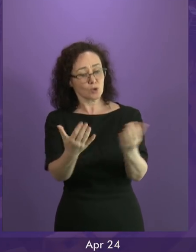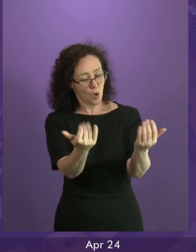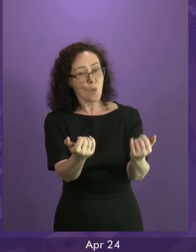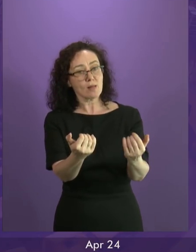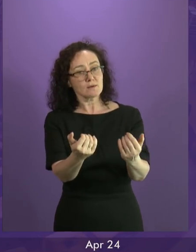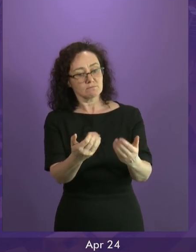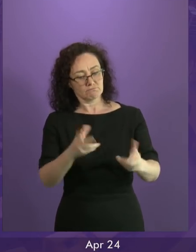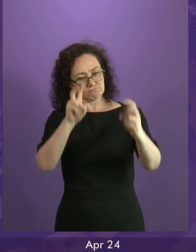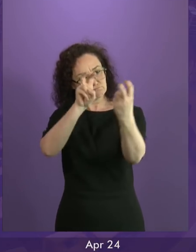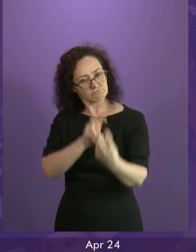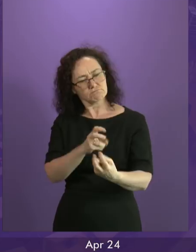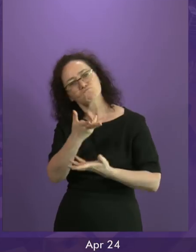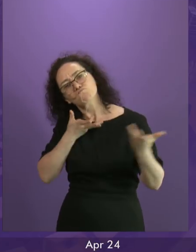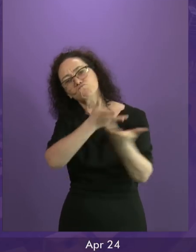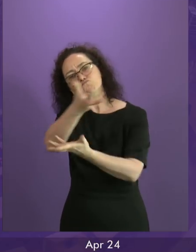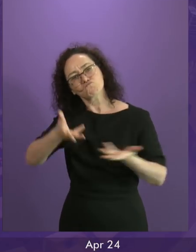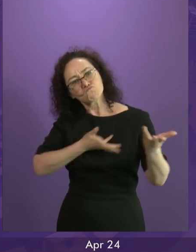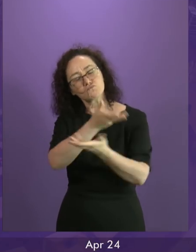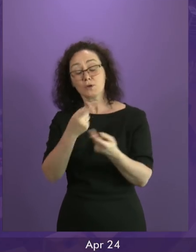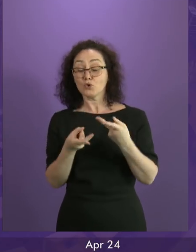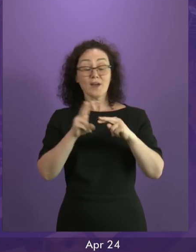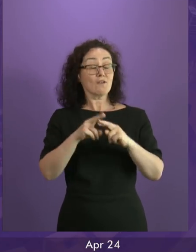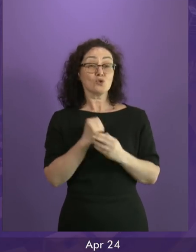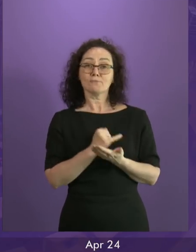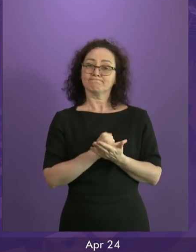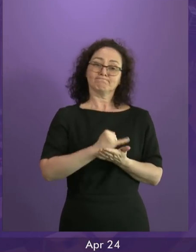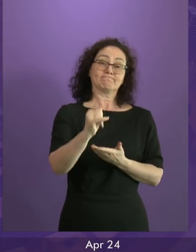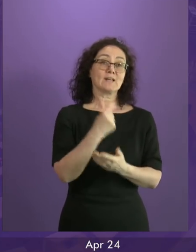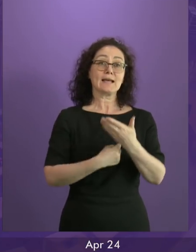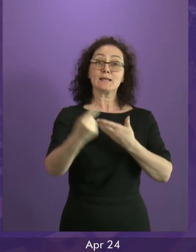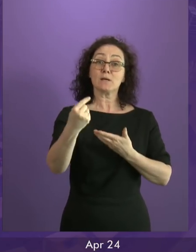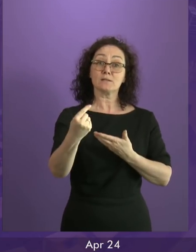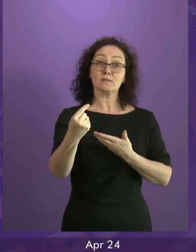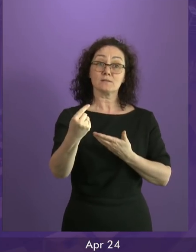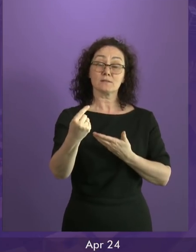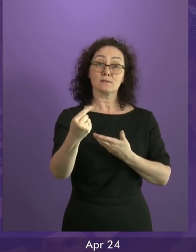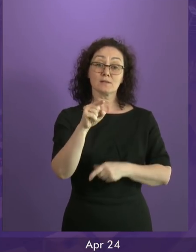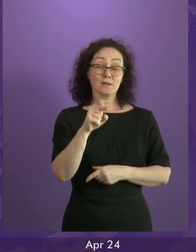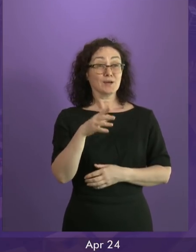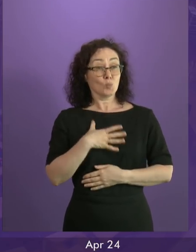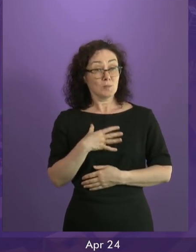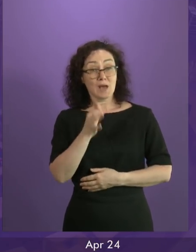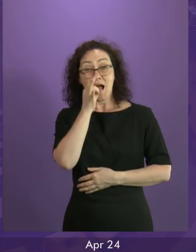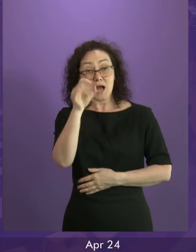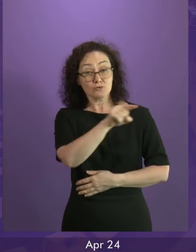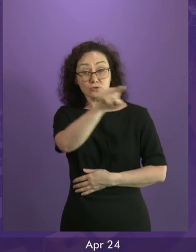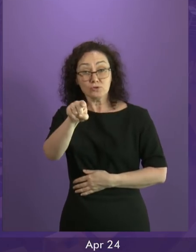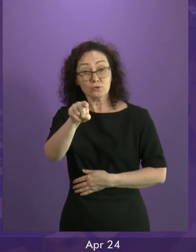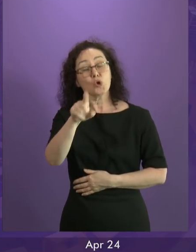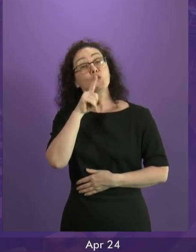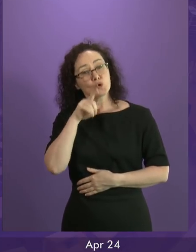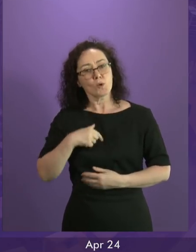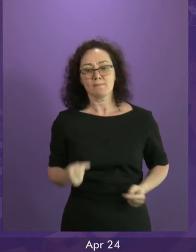other parties who oppose independence, as they have every right to do, is are they going to rise to the challenge of bringing